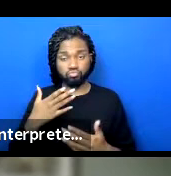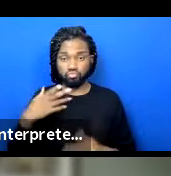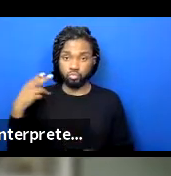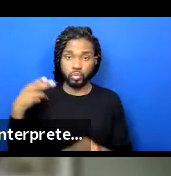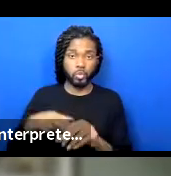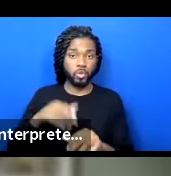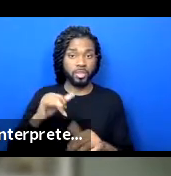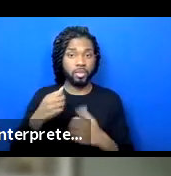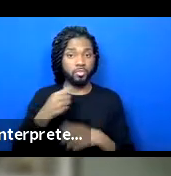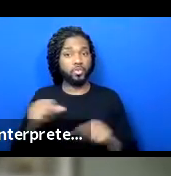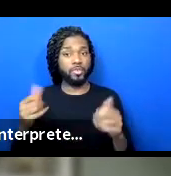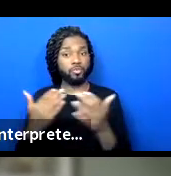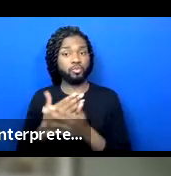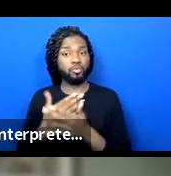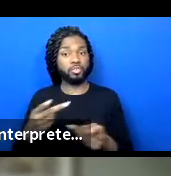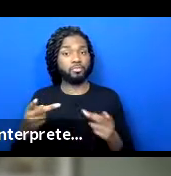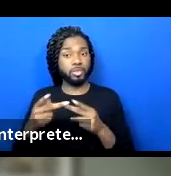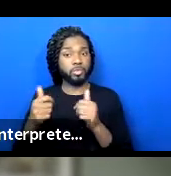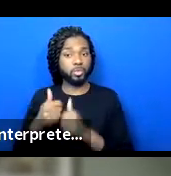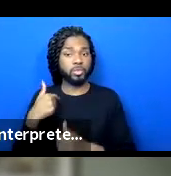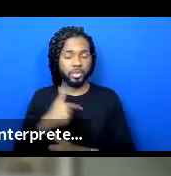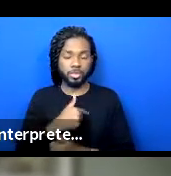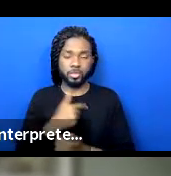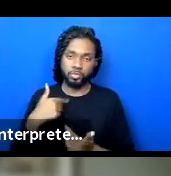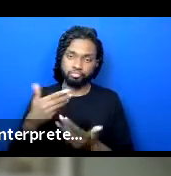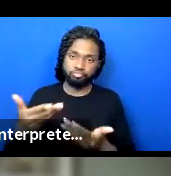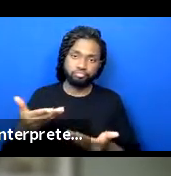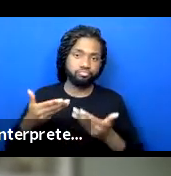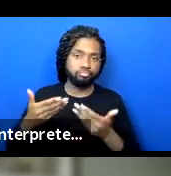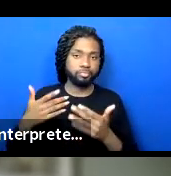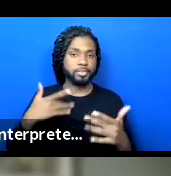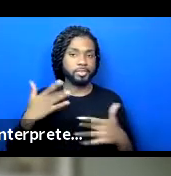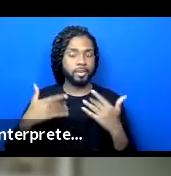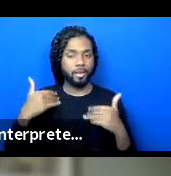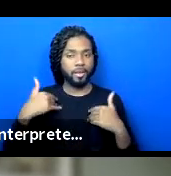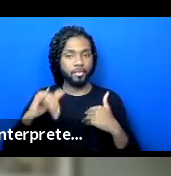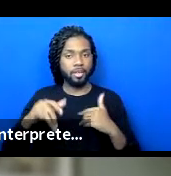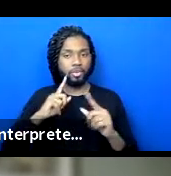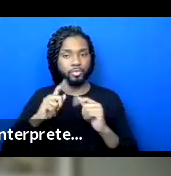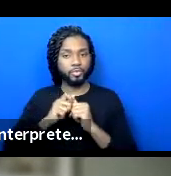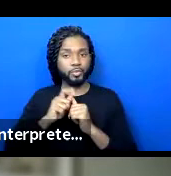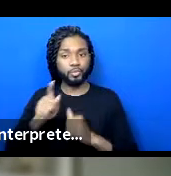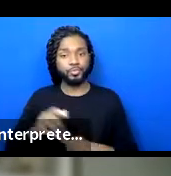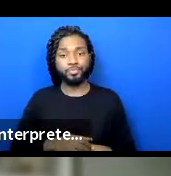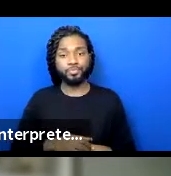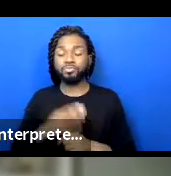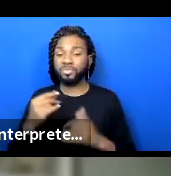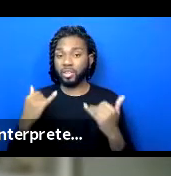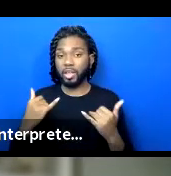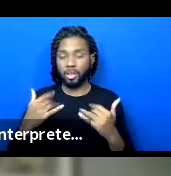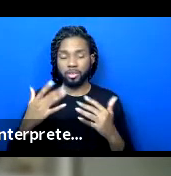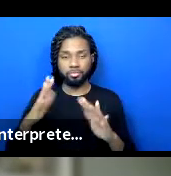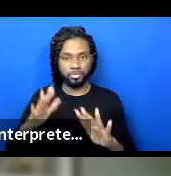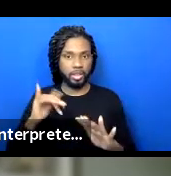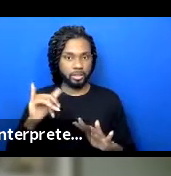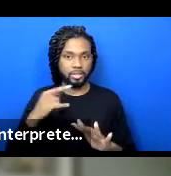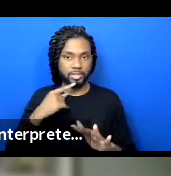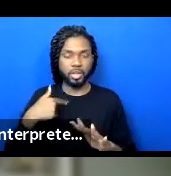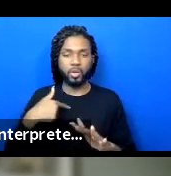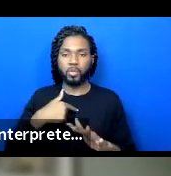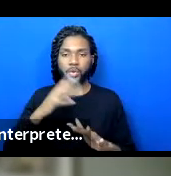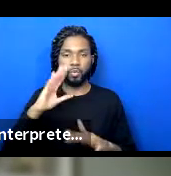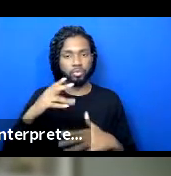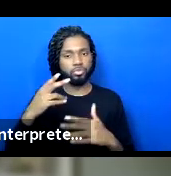we're excited to be in conversation with you. We're going to do, like we said, and use this time for a quick bulleted share